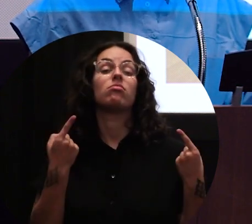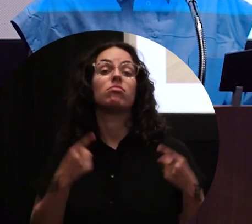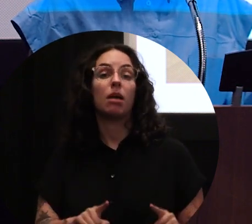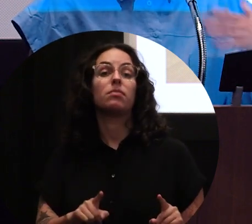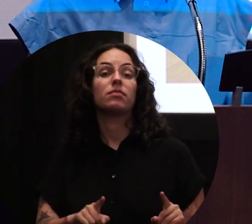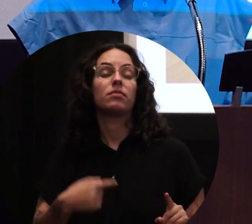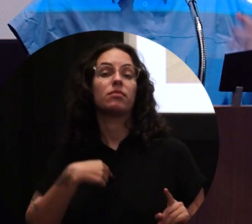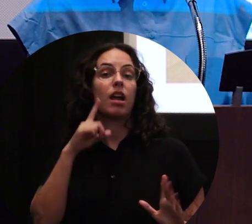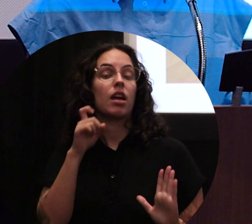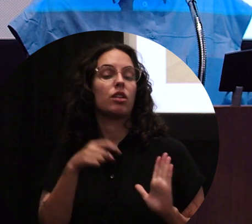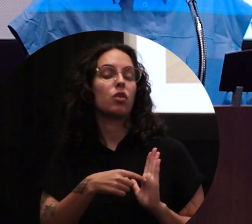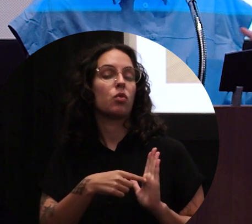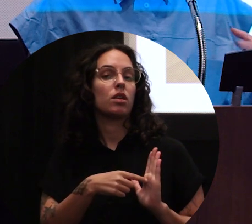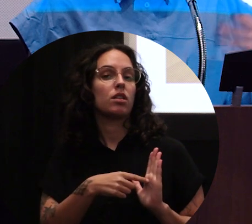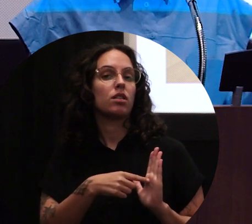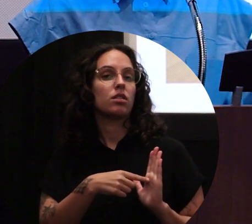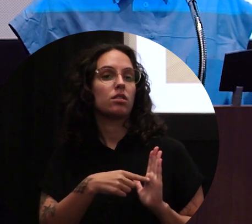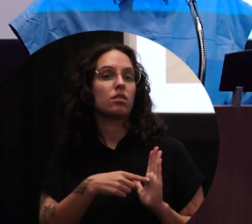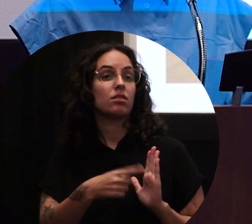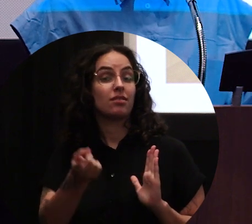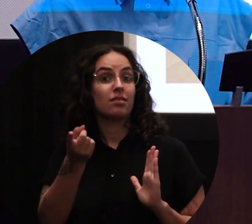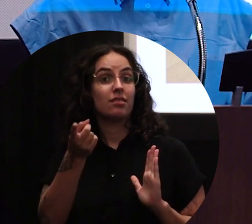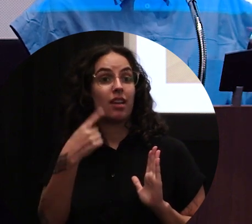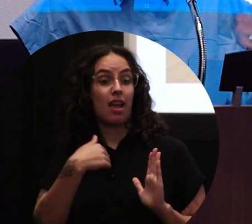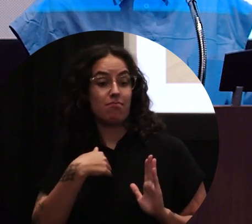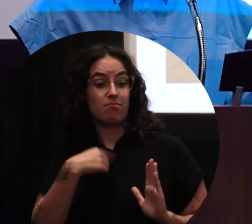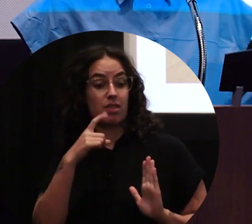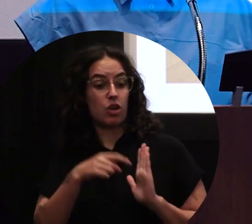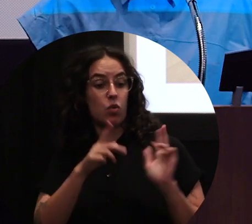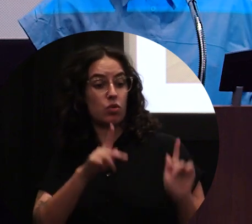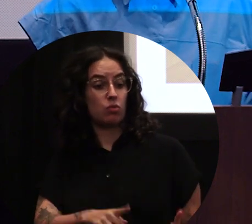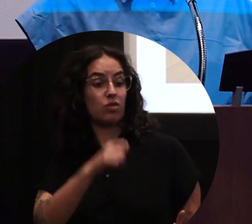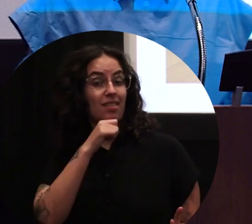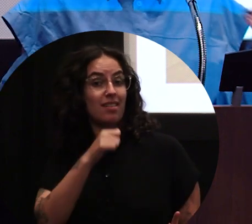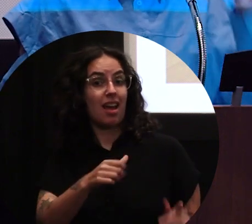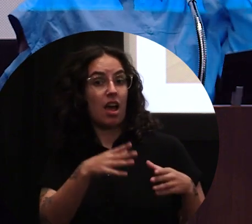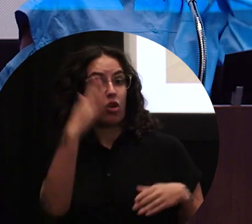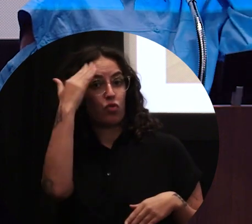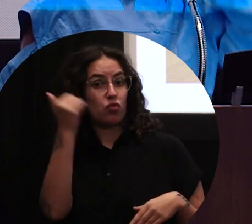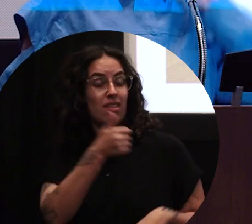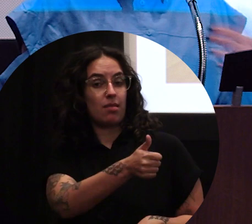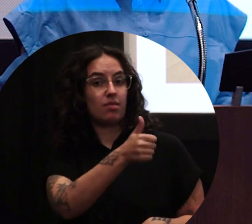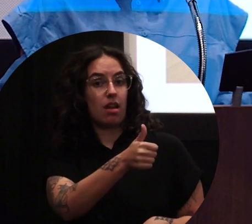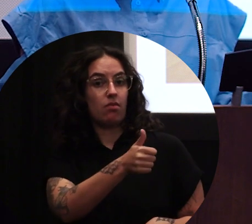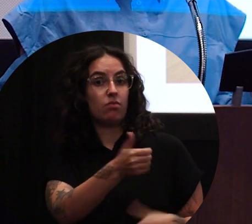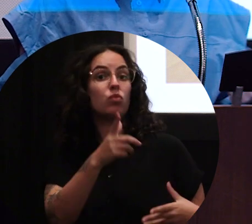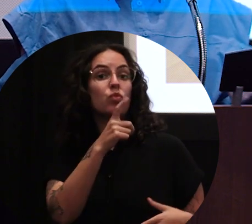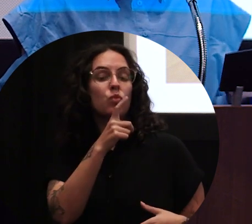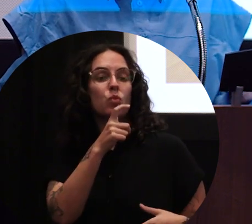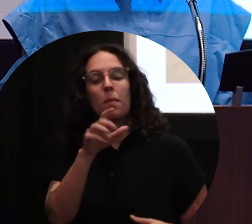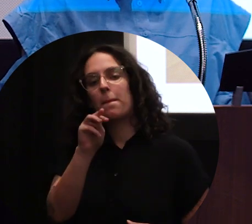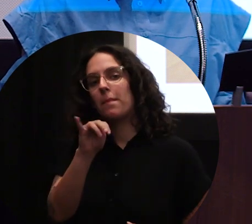noticed the only time I saw somebody who was not in Korean was these missionaries. These are missionaries baptizing